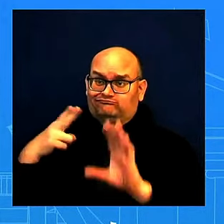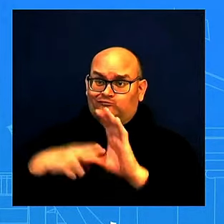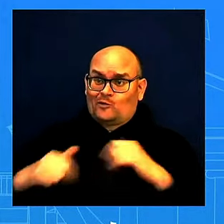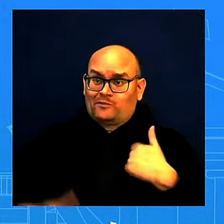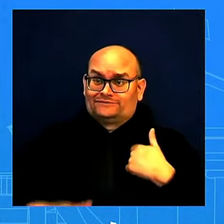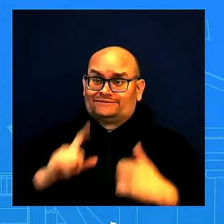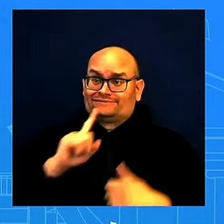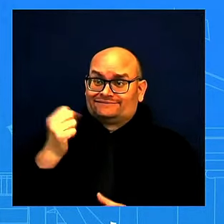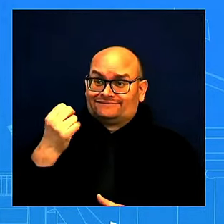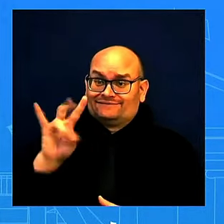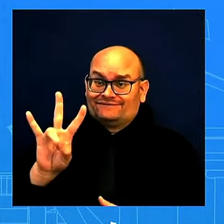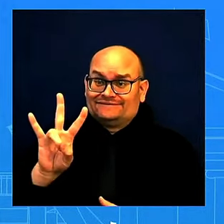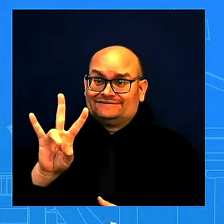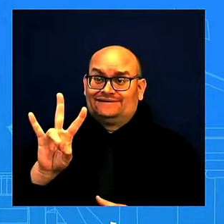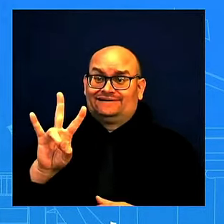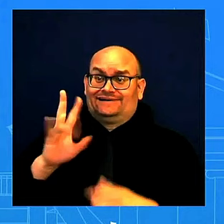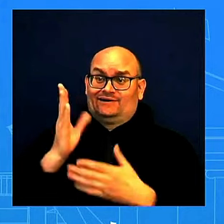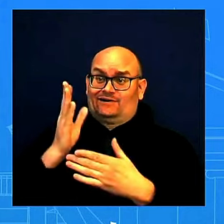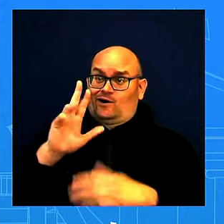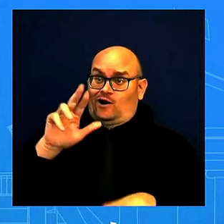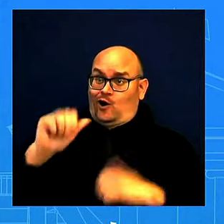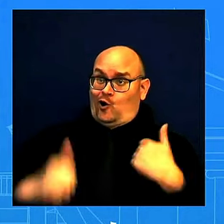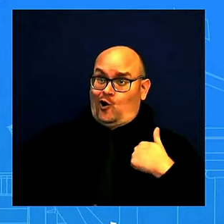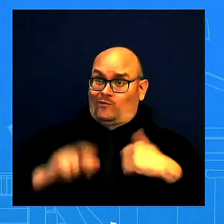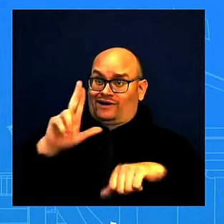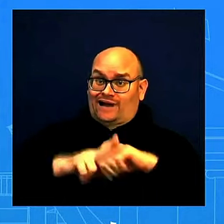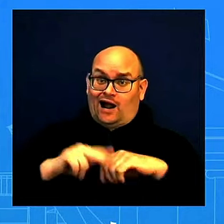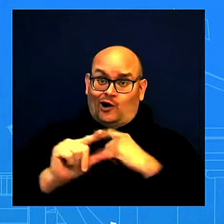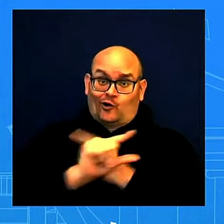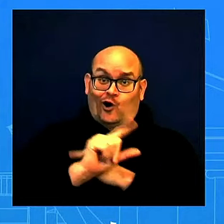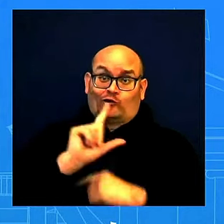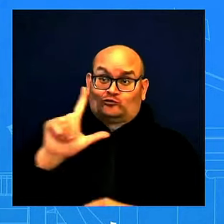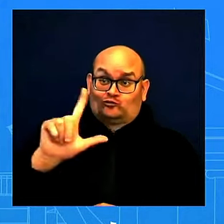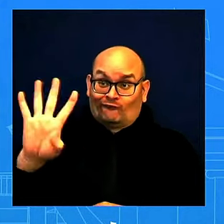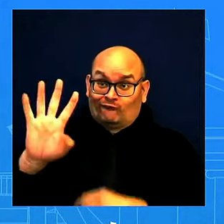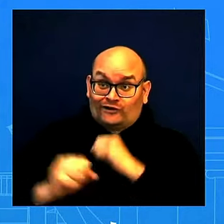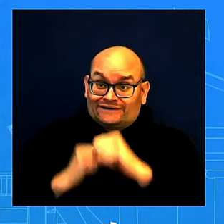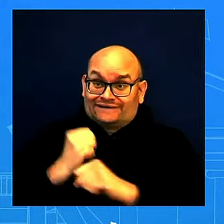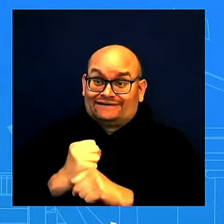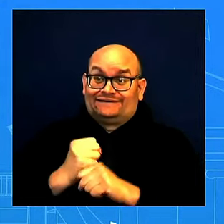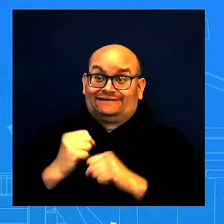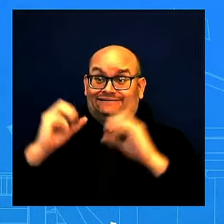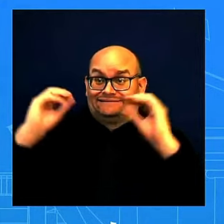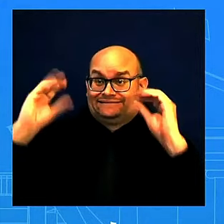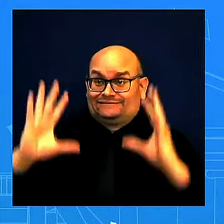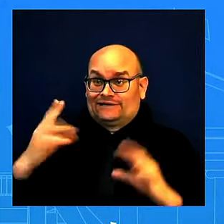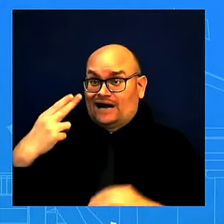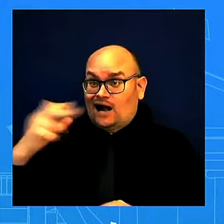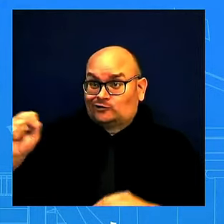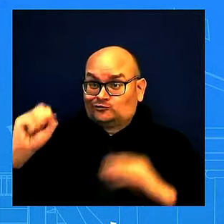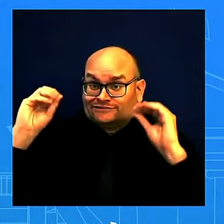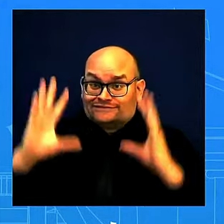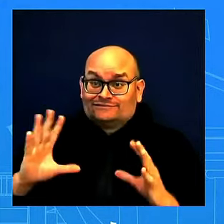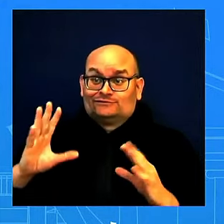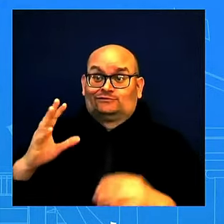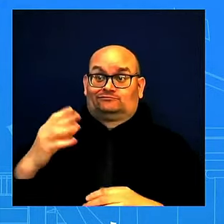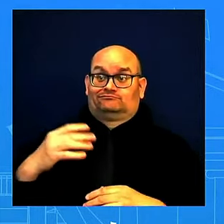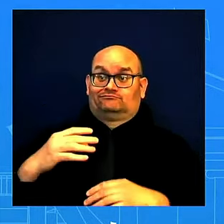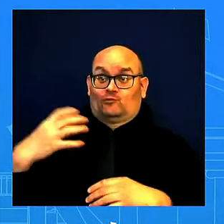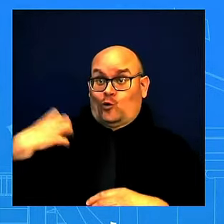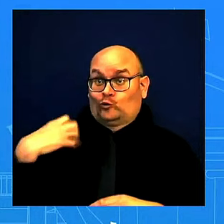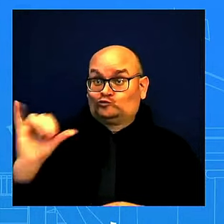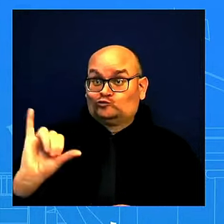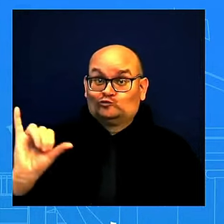This is someone who is a high school teacher, right? A high school coach, as well, who grew up in